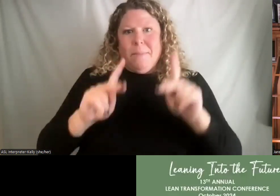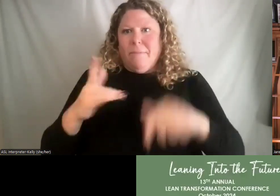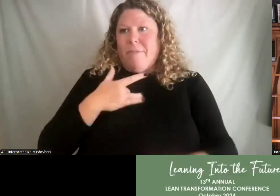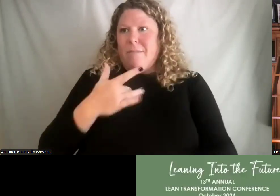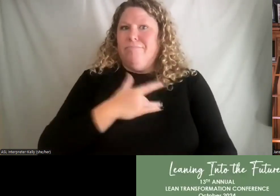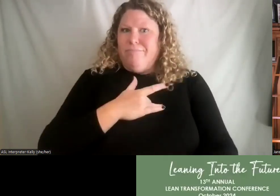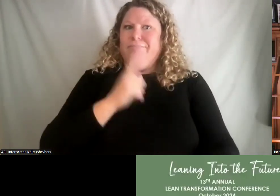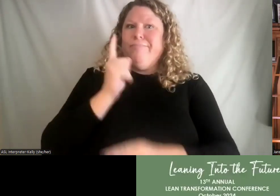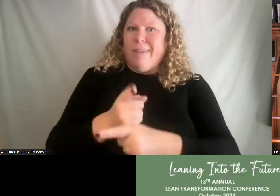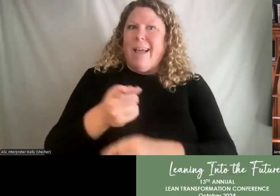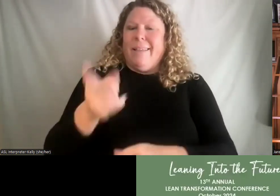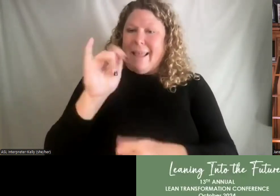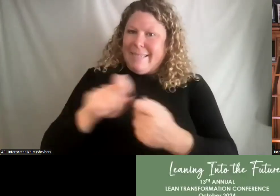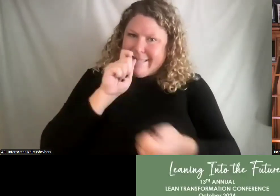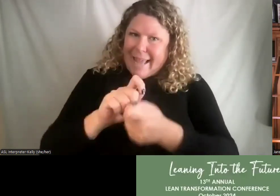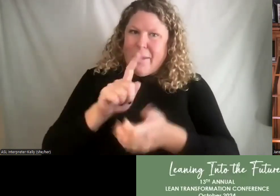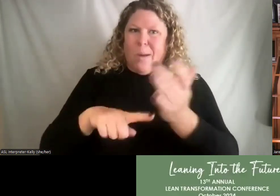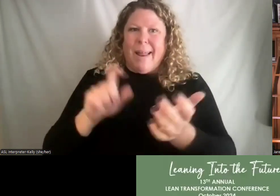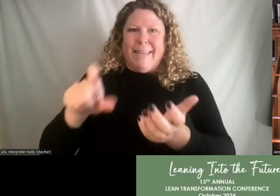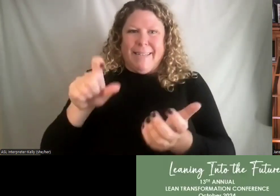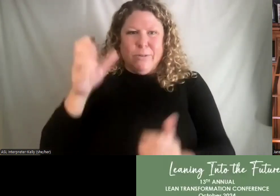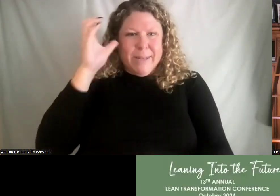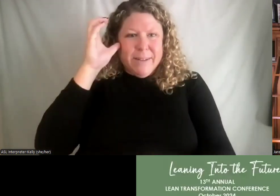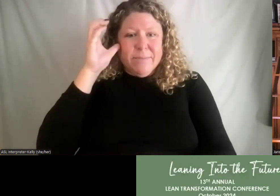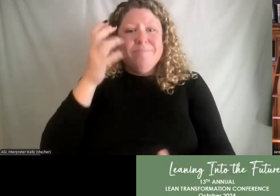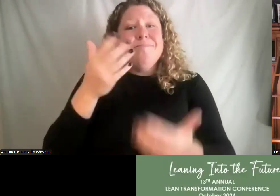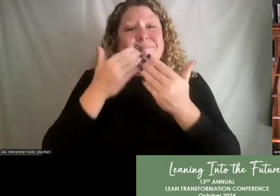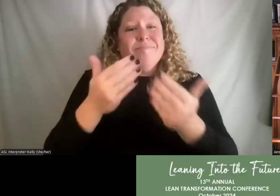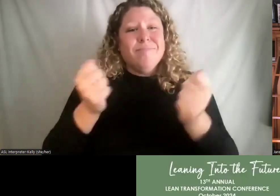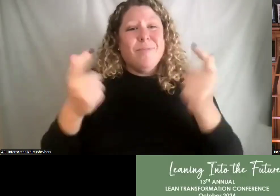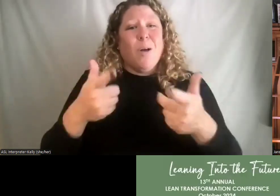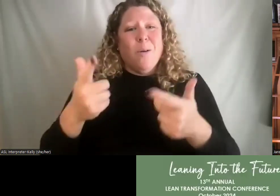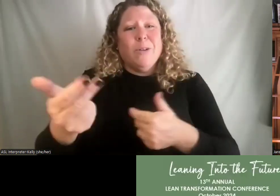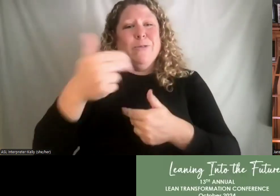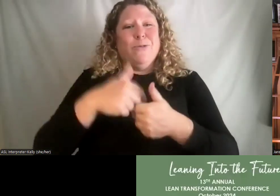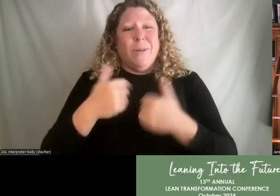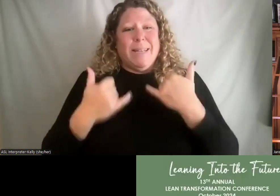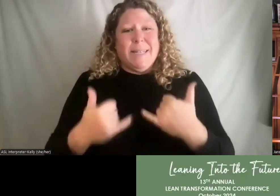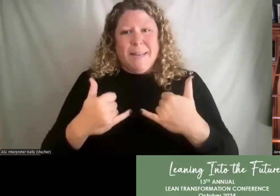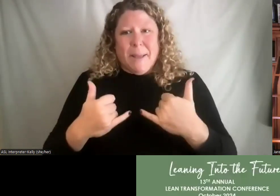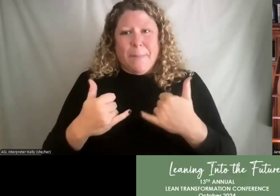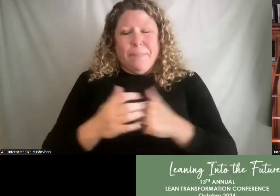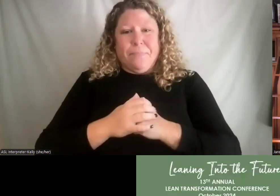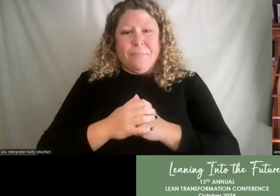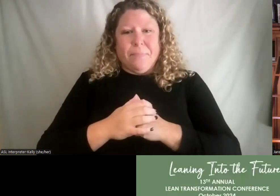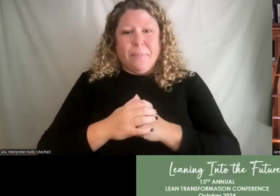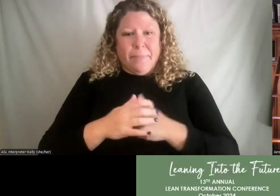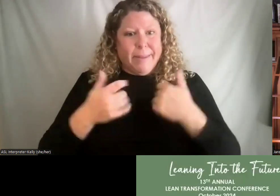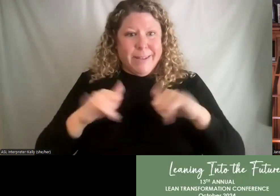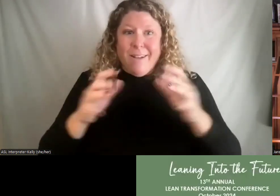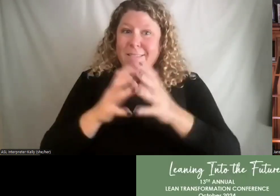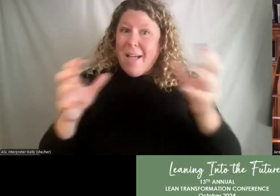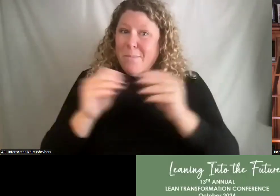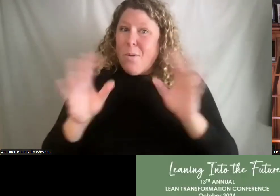exactly what they needed to hear. And I want to thank everybody who attended today. And there's still a lot more